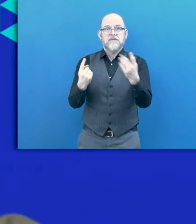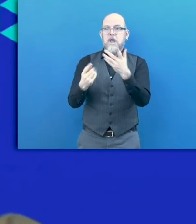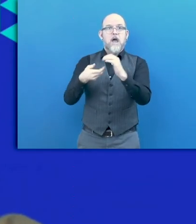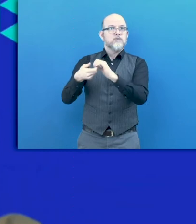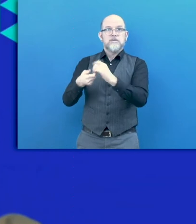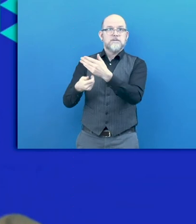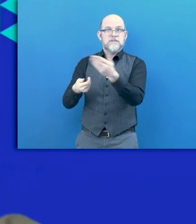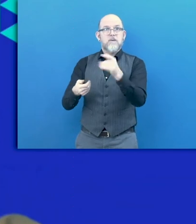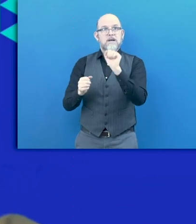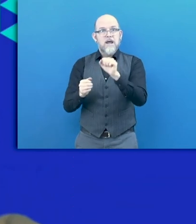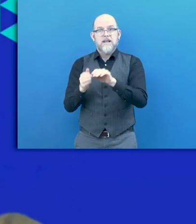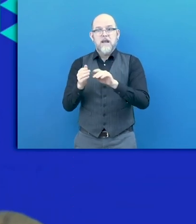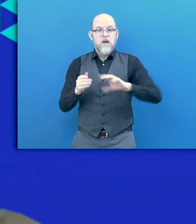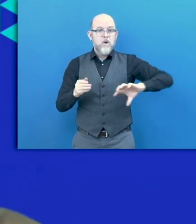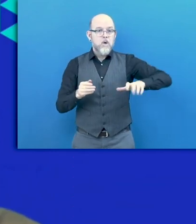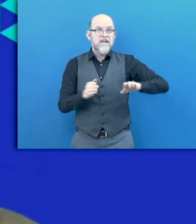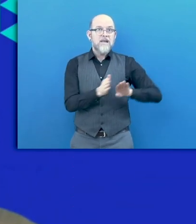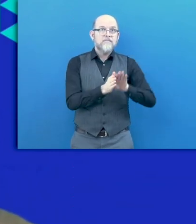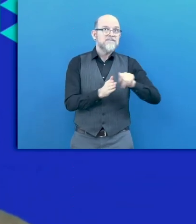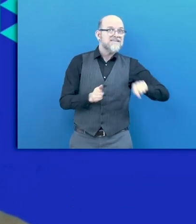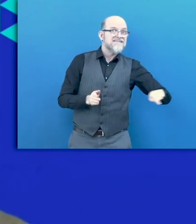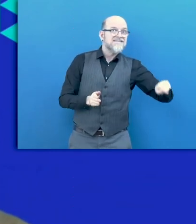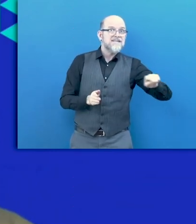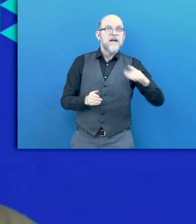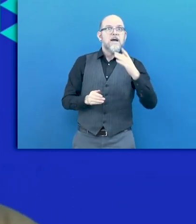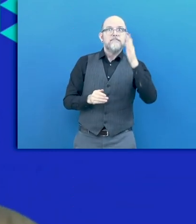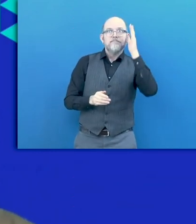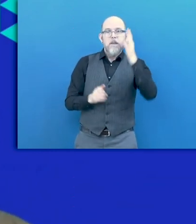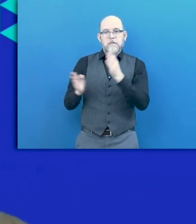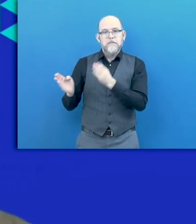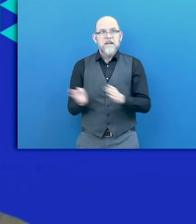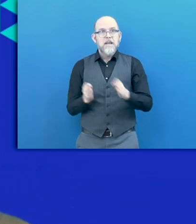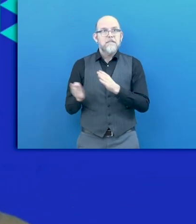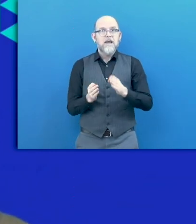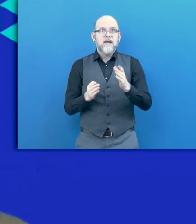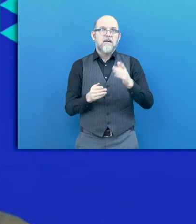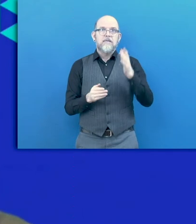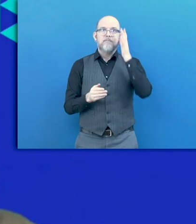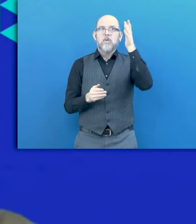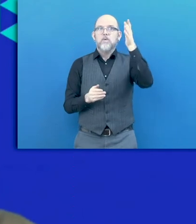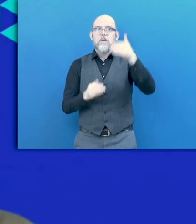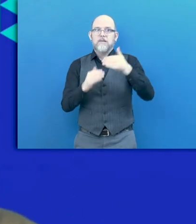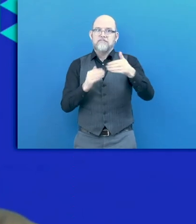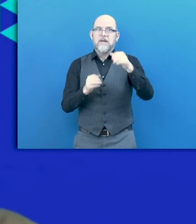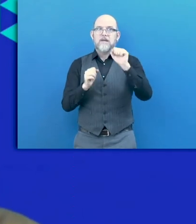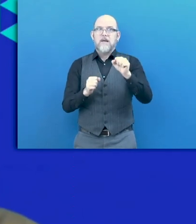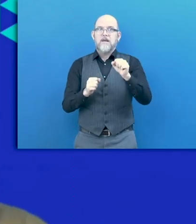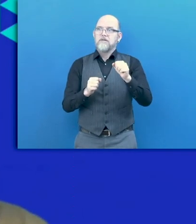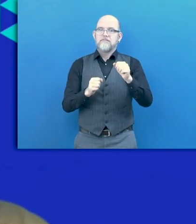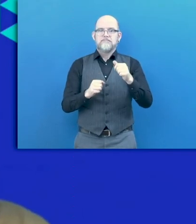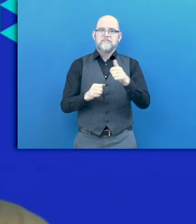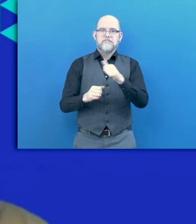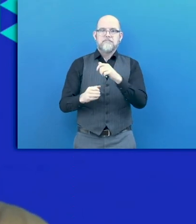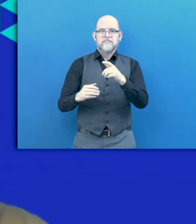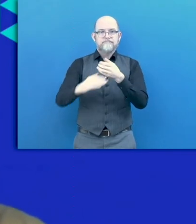that are better prepared to become, not only to do their advocacy work, which they've already been doing for many years, and